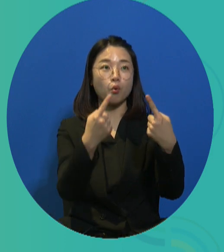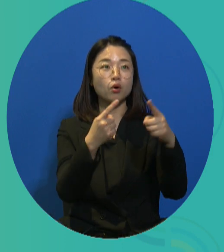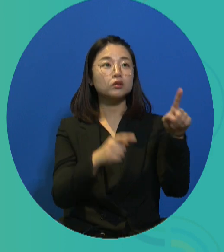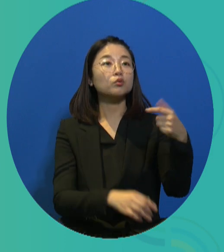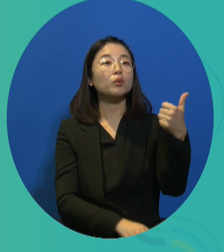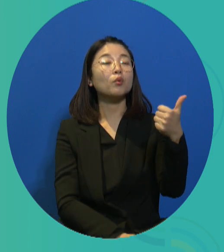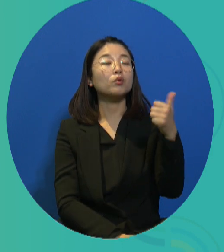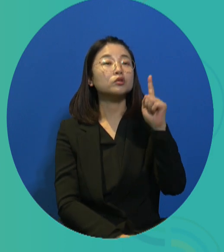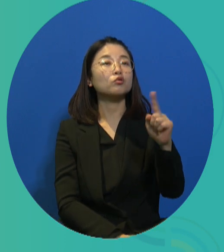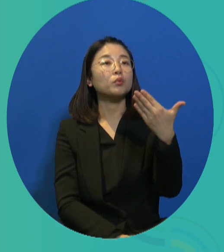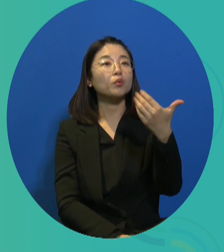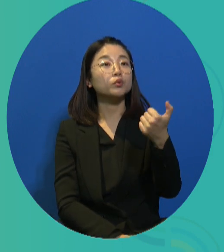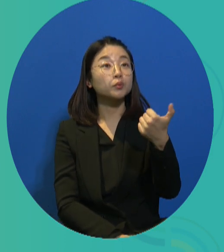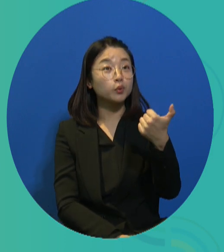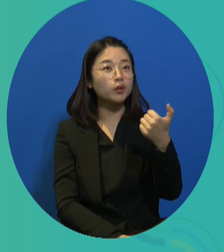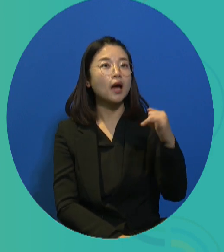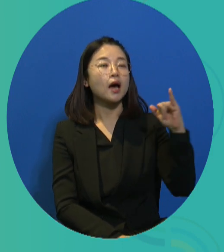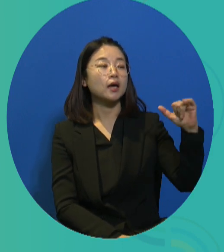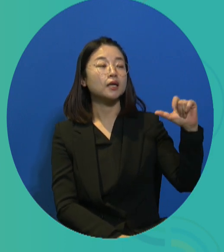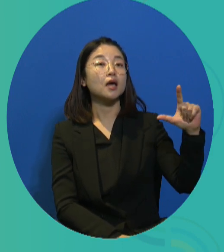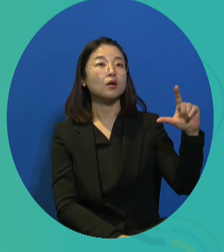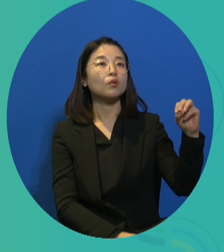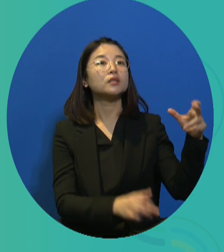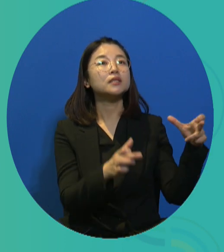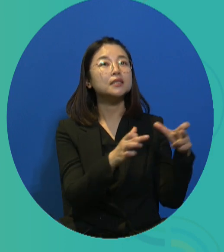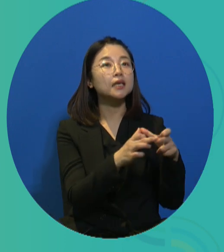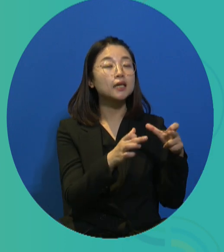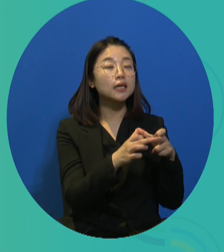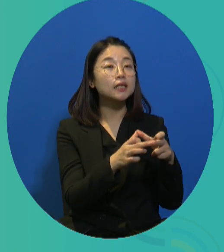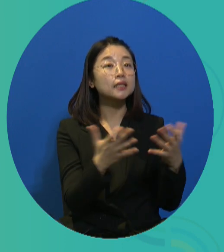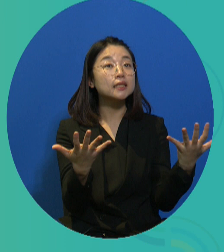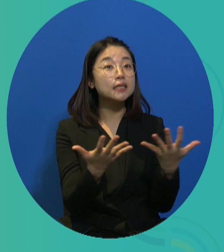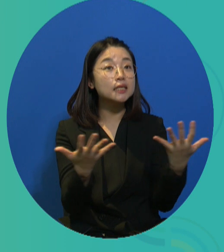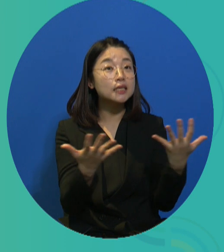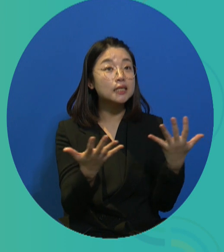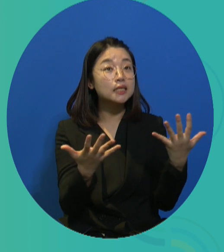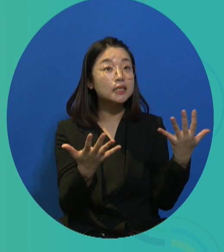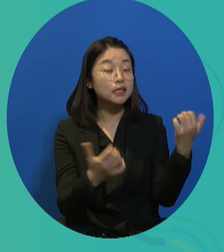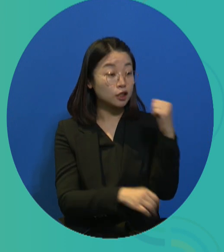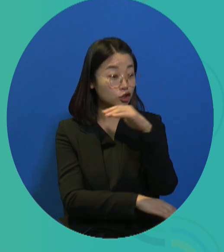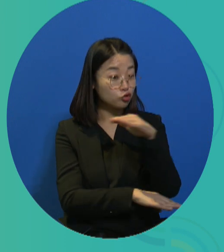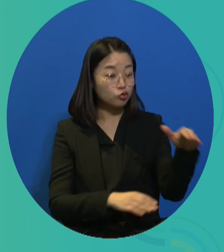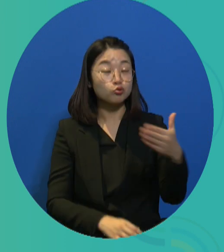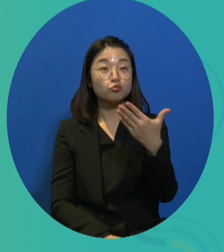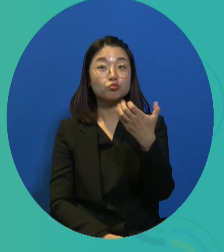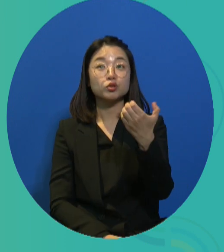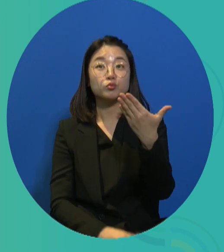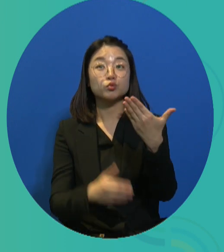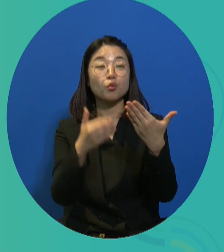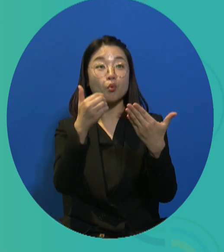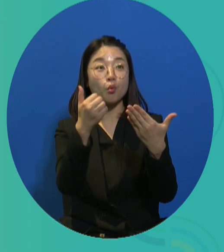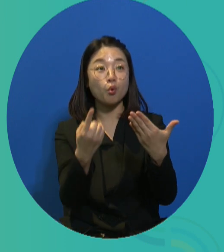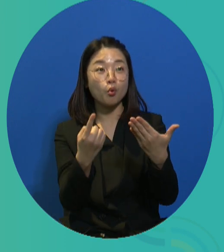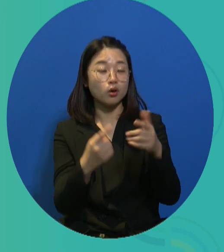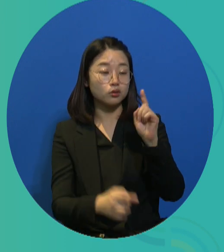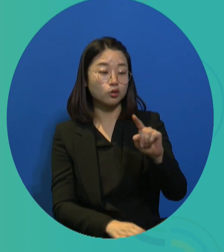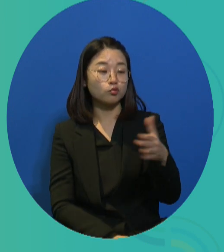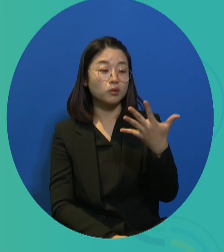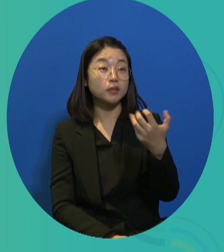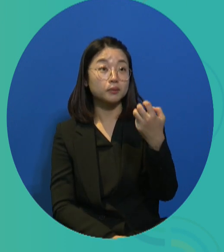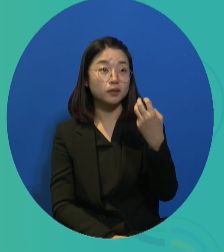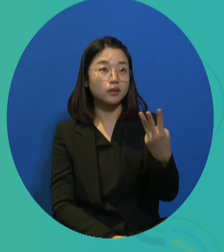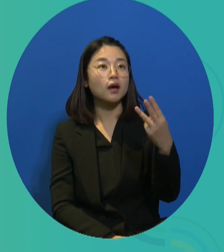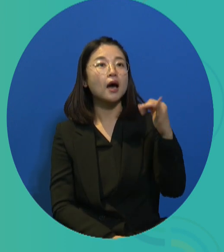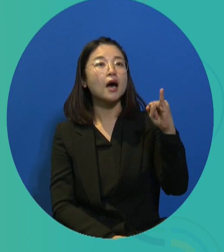peace recommendation was adopted. And in 1955, ILO vocational rehabilitation recommendation was adopted. And in